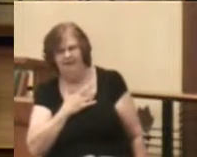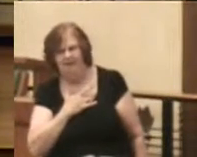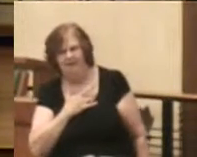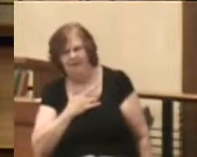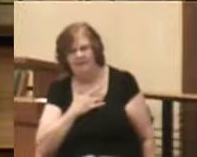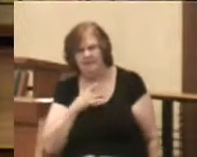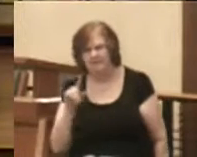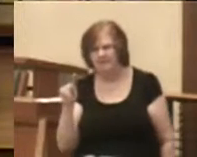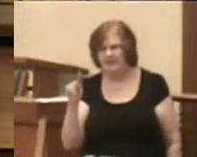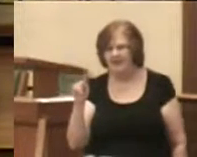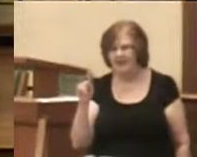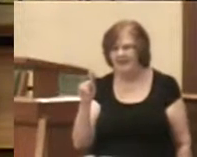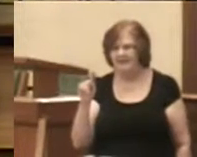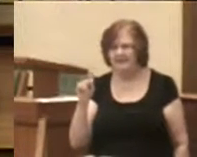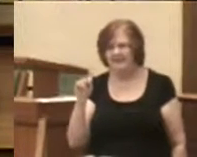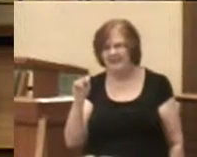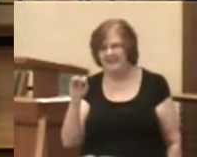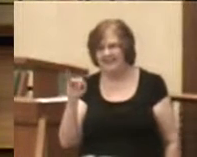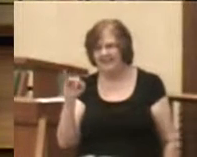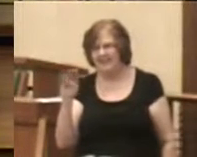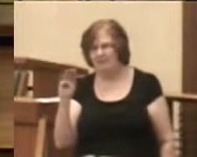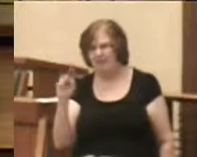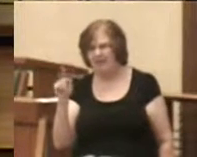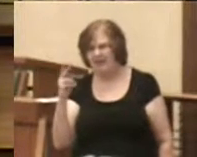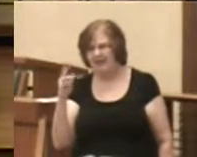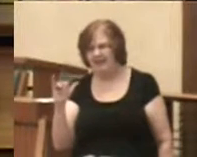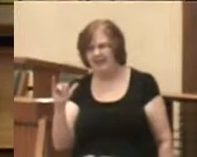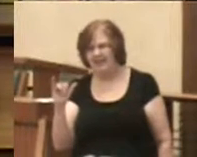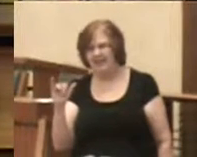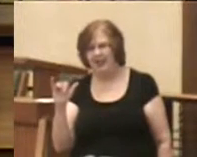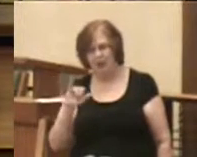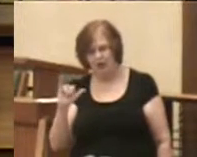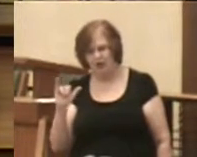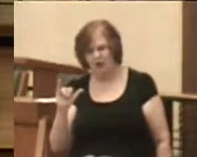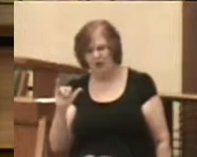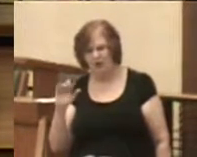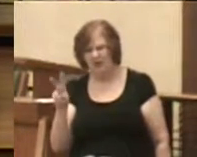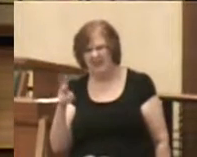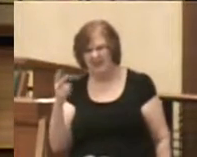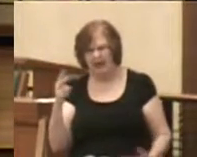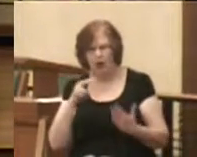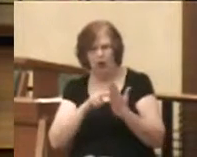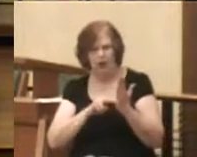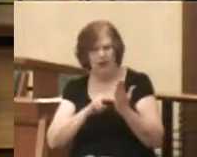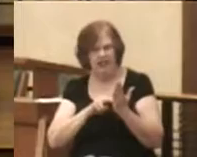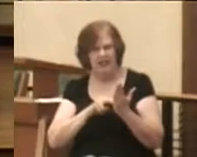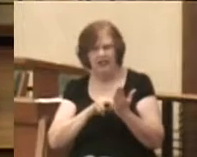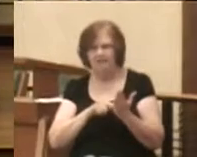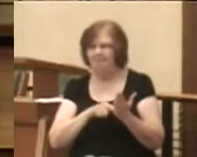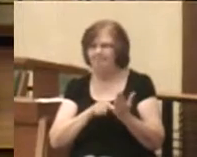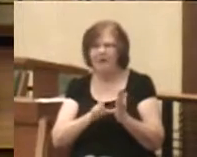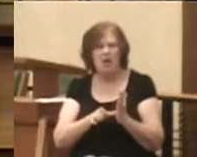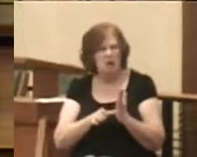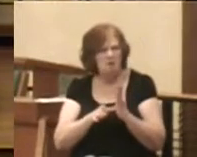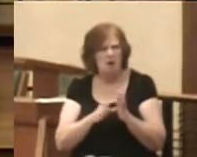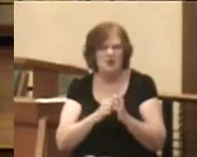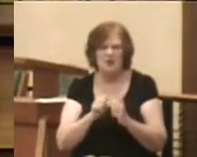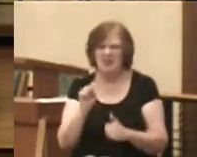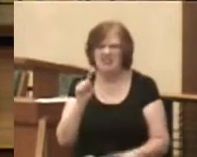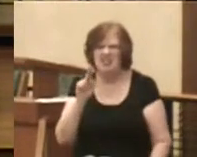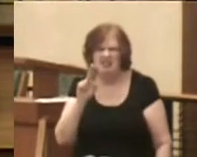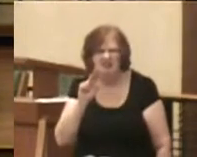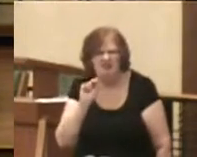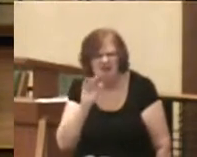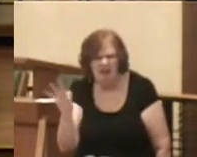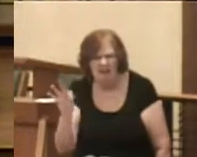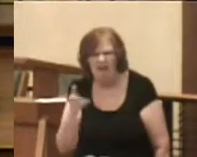Timothy, too, is concerned with the heart in our second reading. He is not impressed with the stuff of this world.